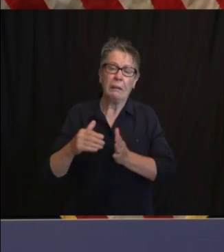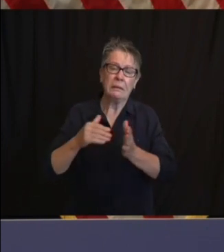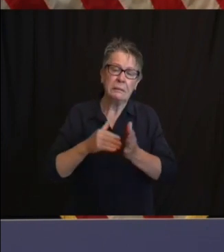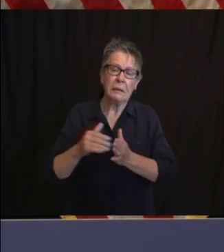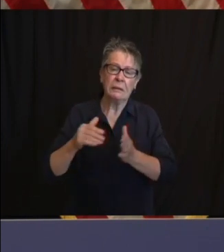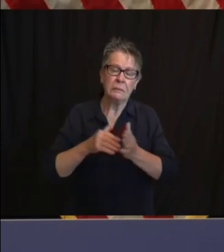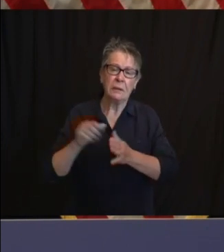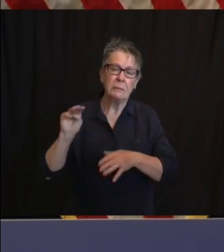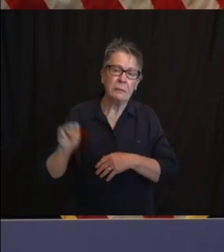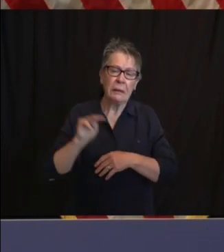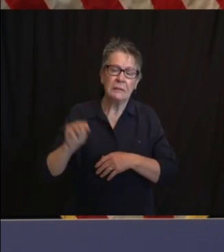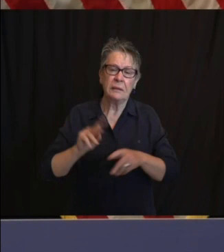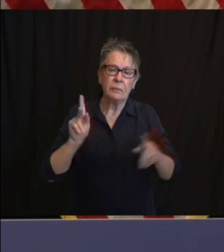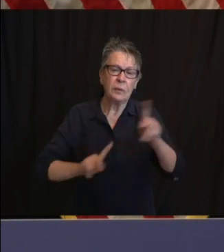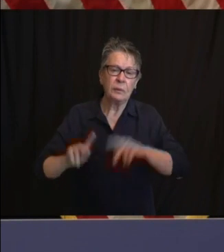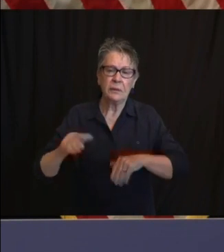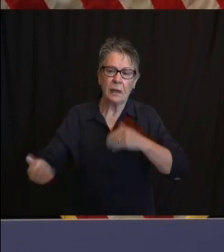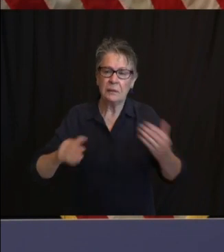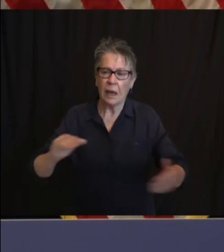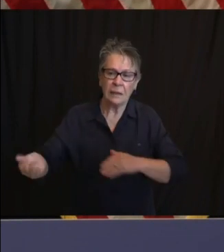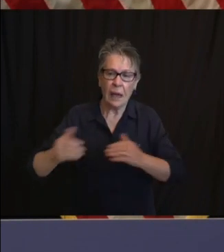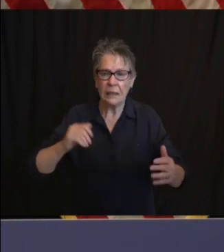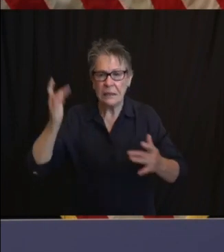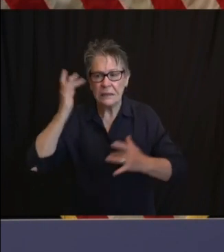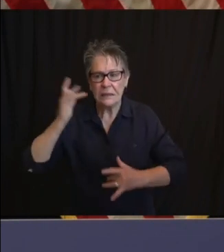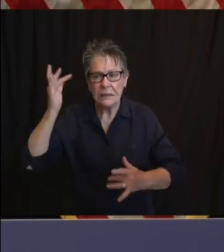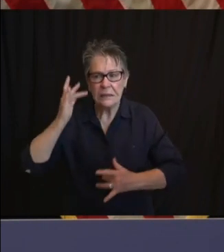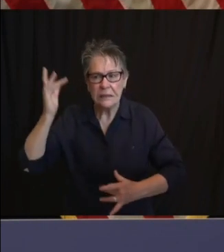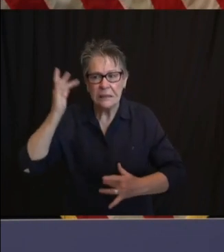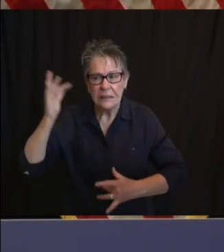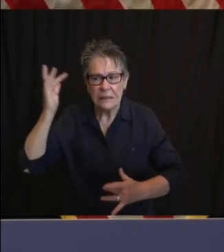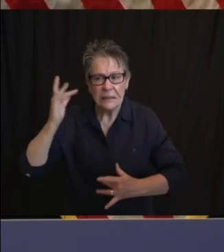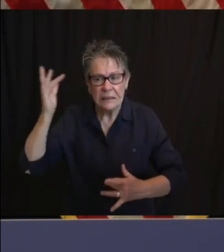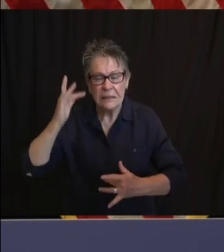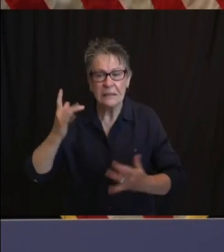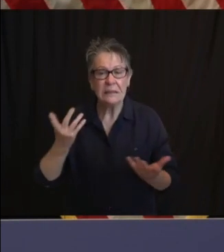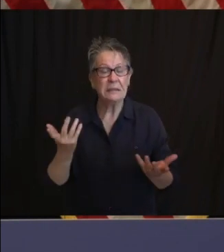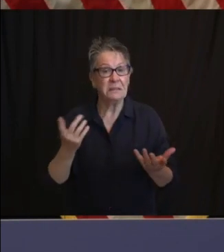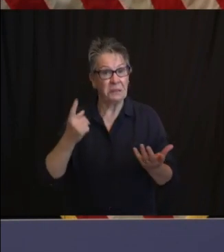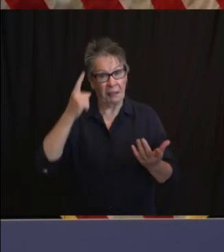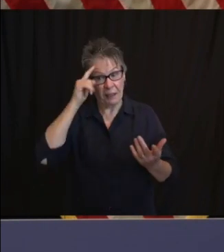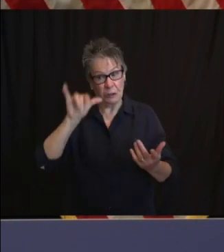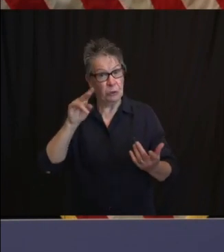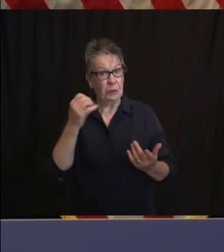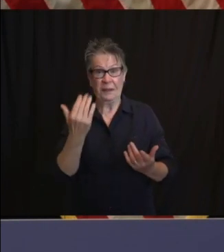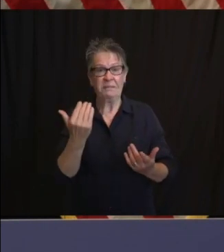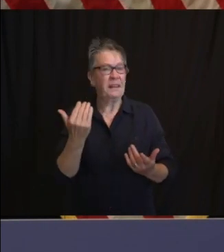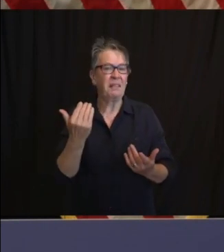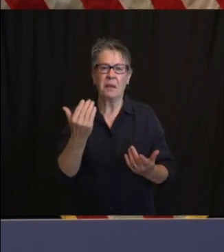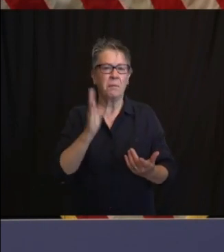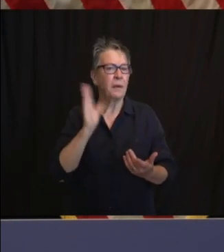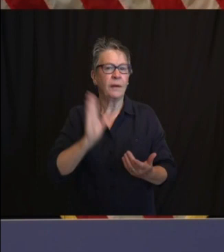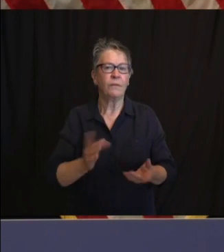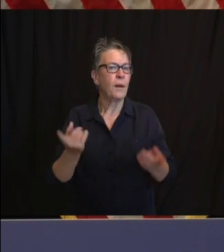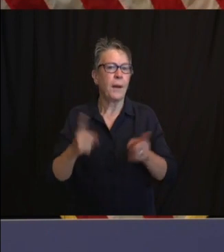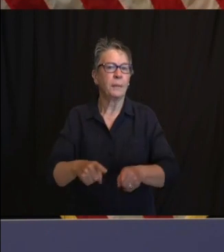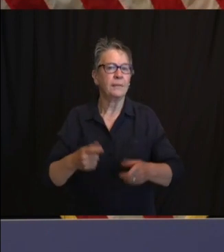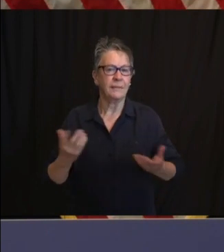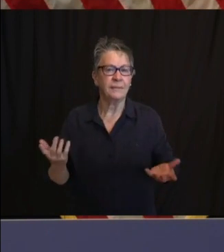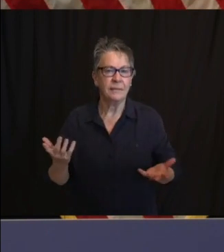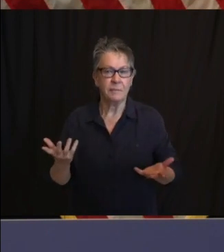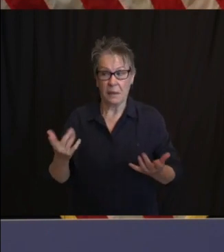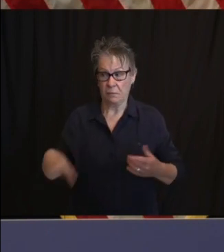further set of announcements today. Um, keep doing a great job, uh, and,